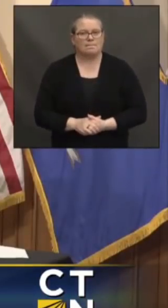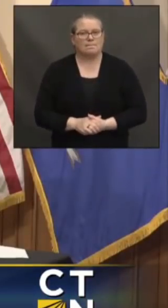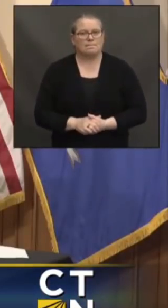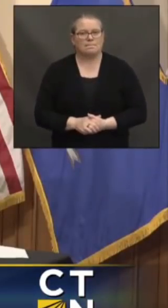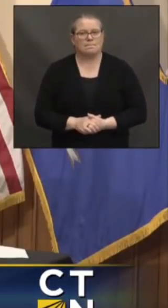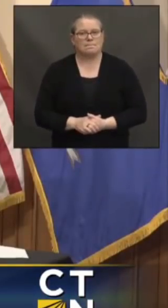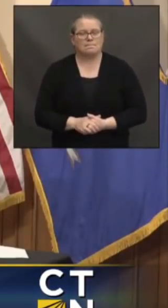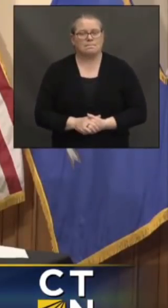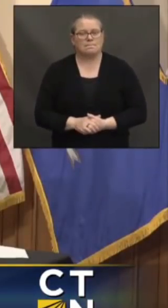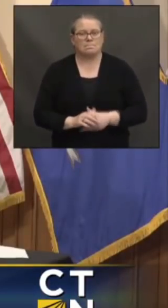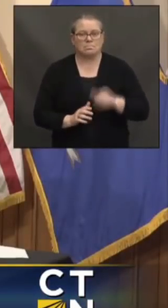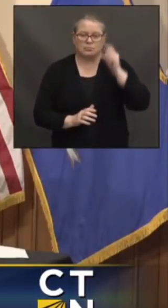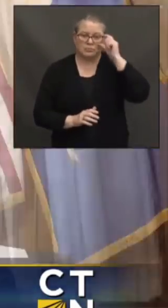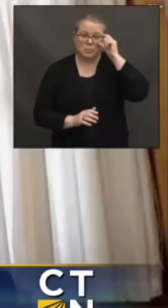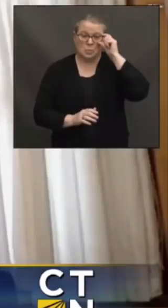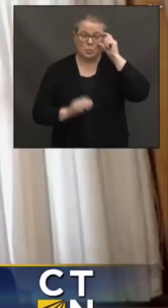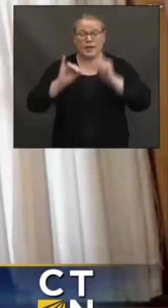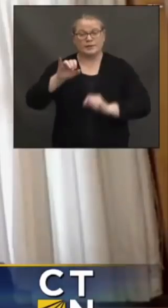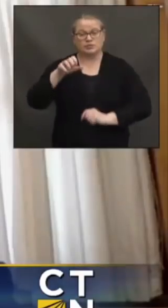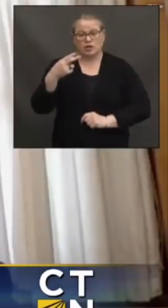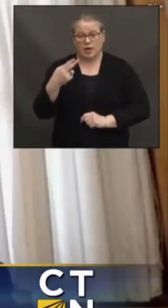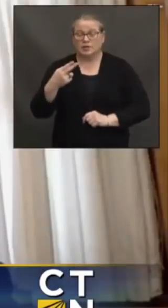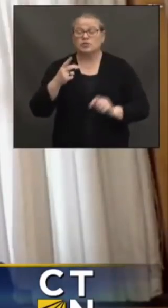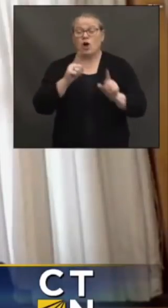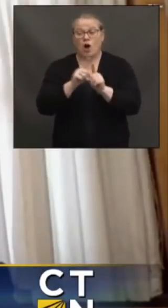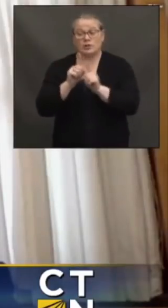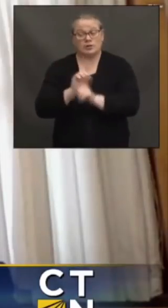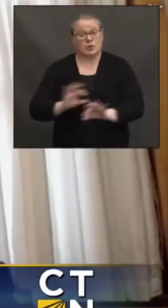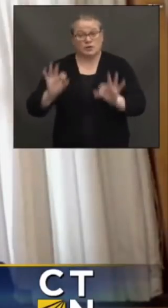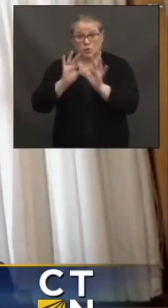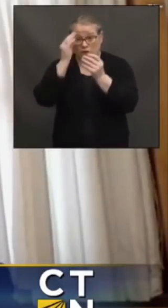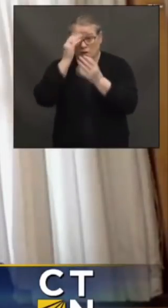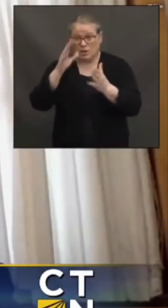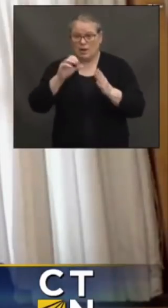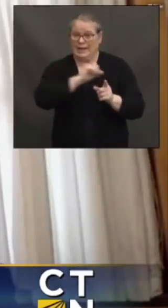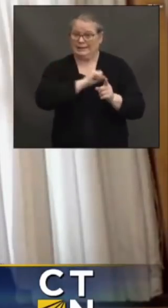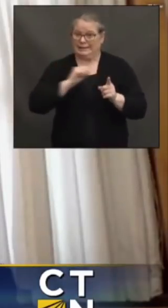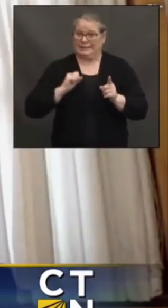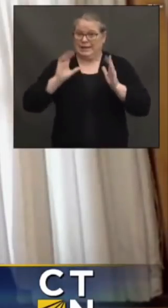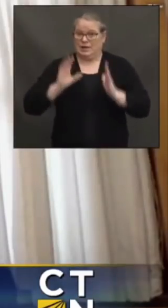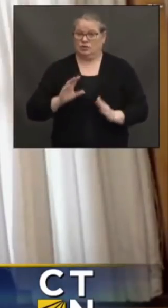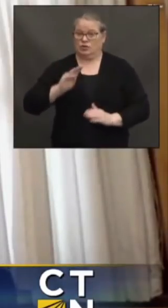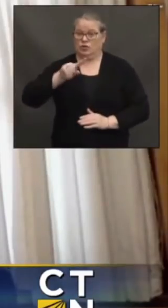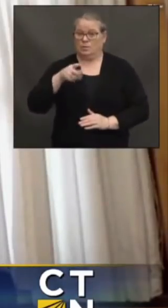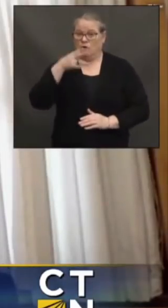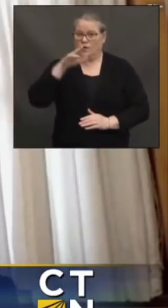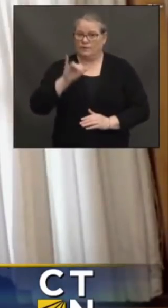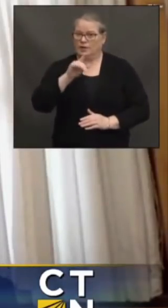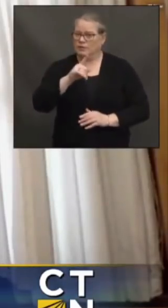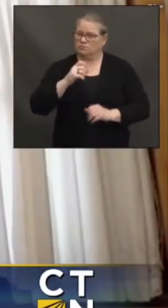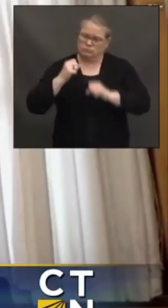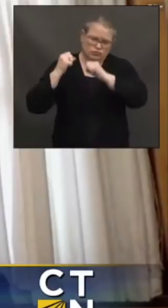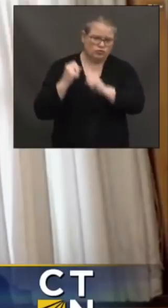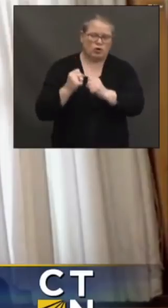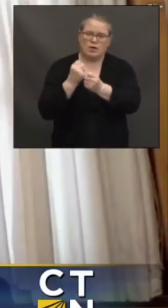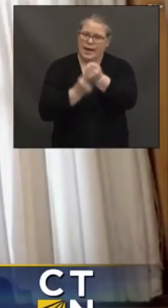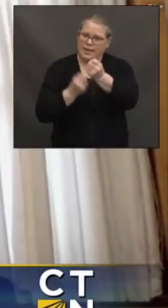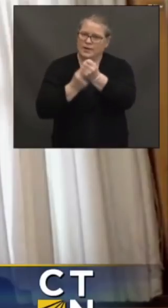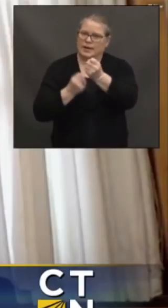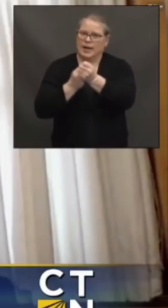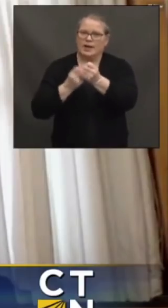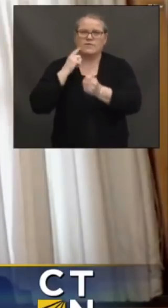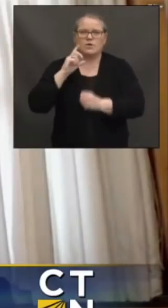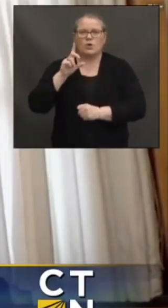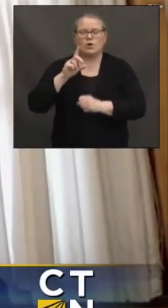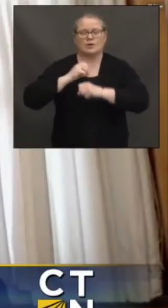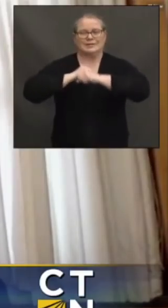It's worth noting, especially with Senator Murphy on the line here, who was a fierce advocate early in the pandemic for using the Defense Production Act to scale up manufacturing